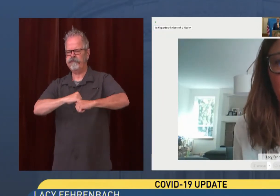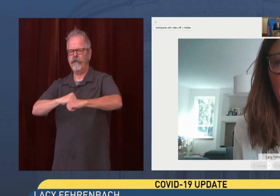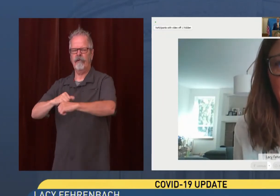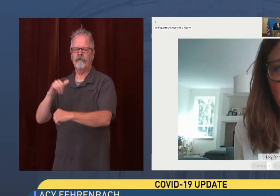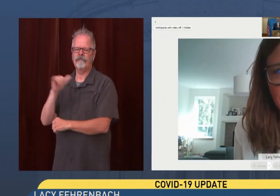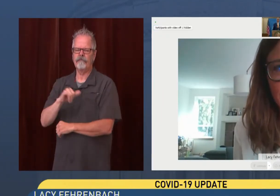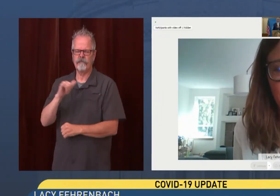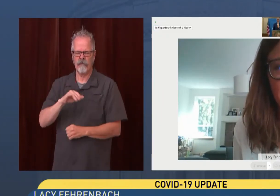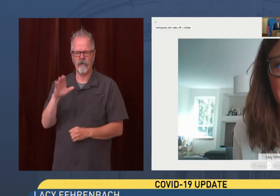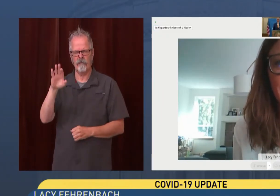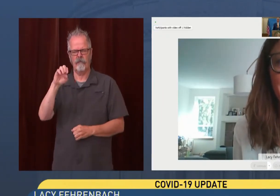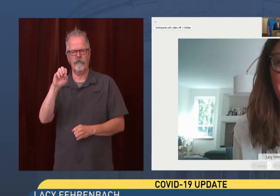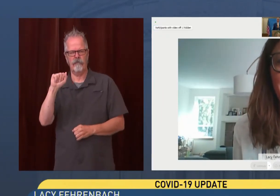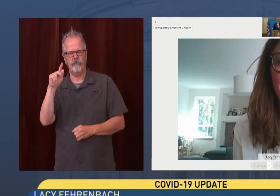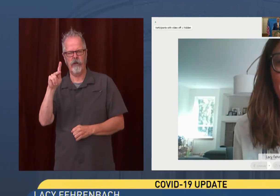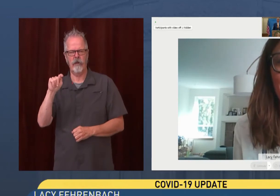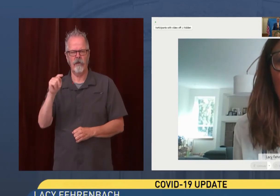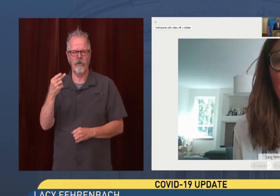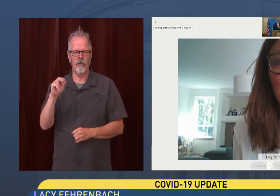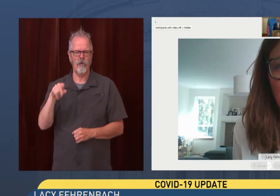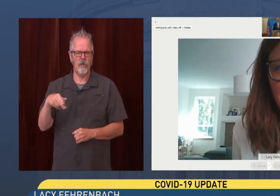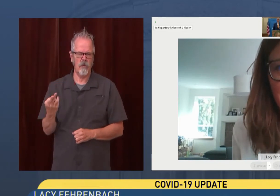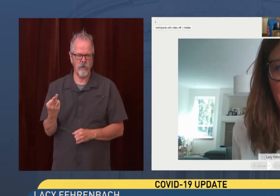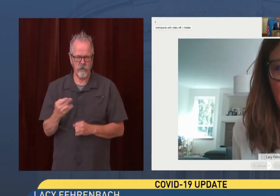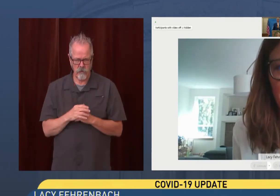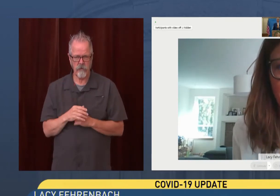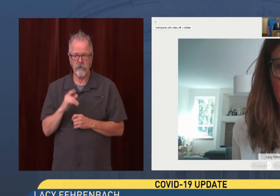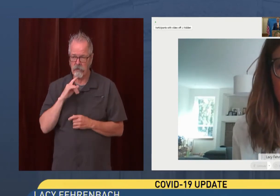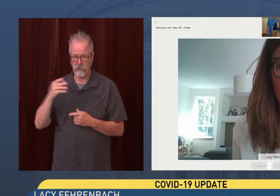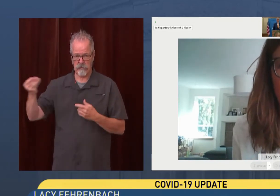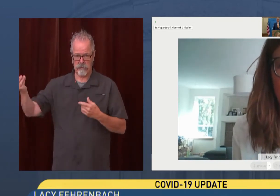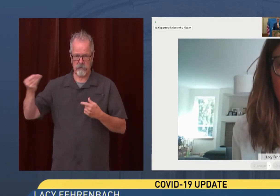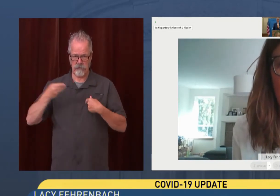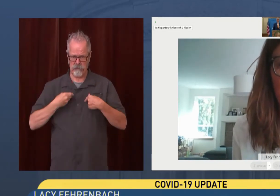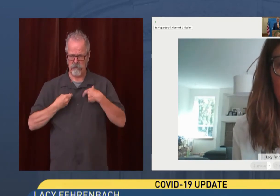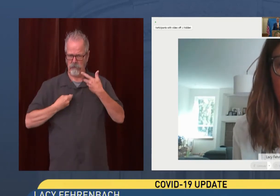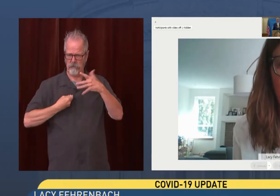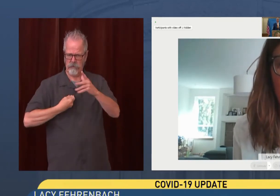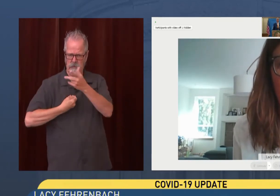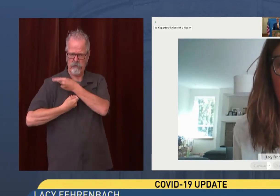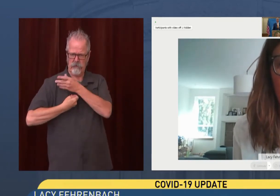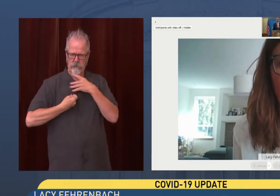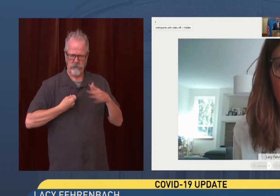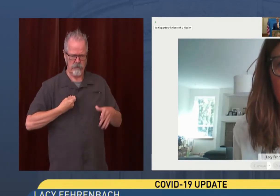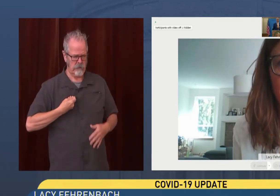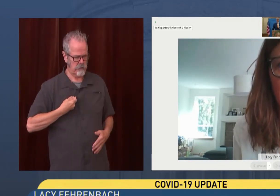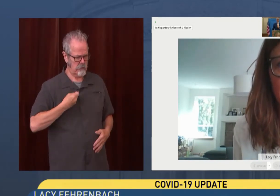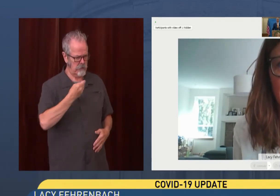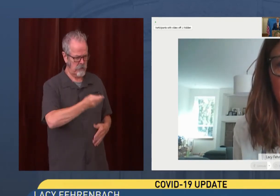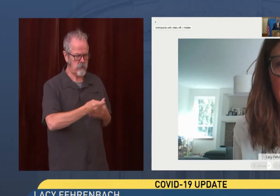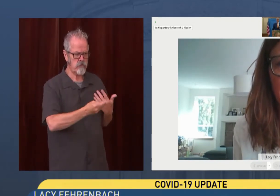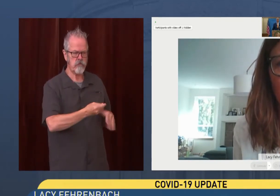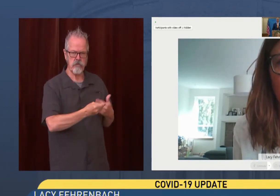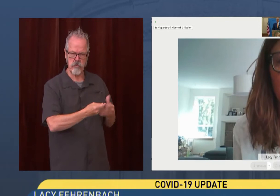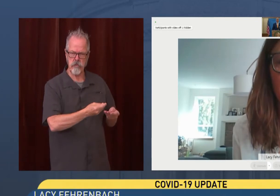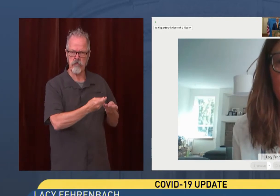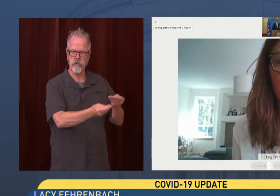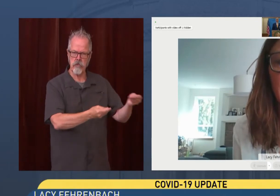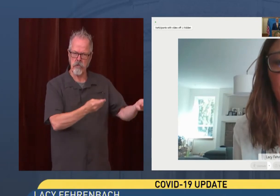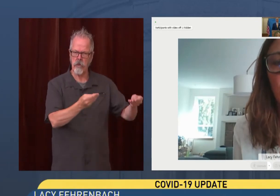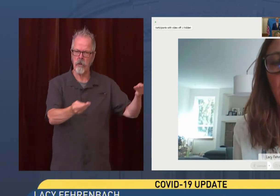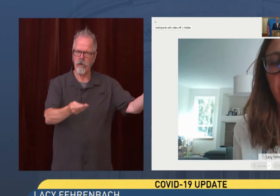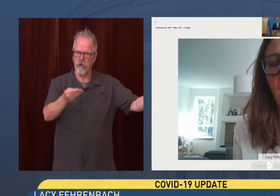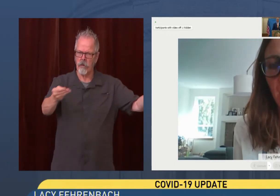Transmission is primarily driven. The overwhelming amount of transmission is happening among unvaccinated